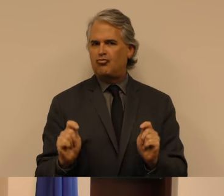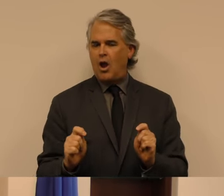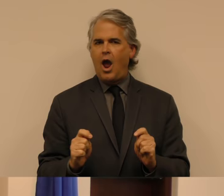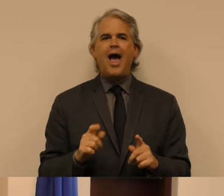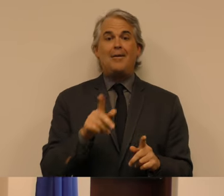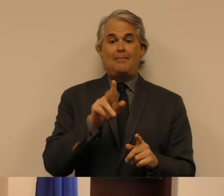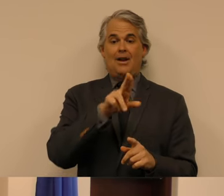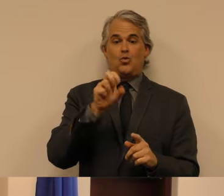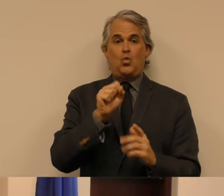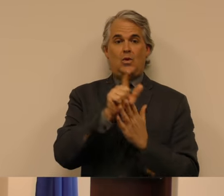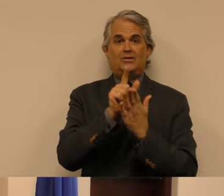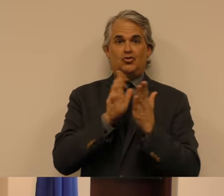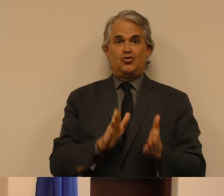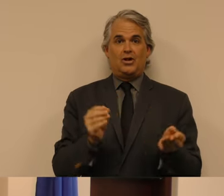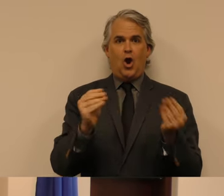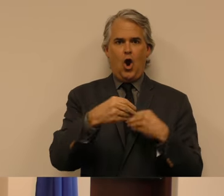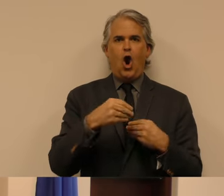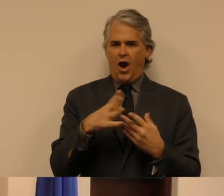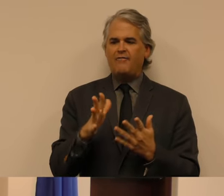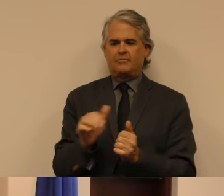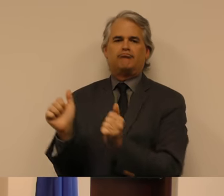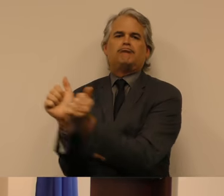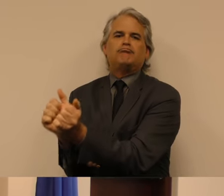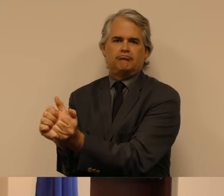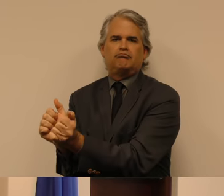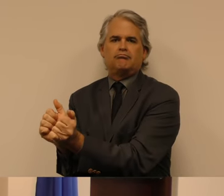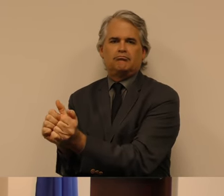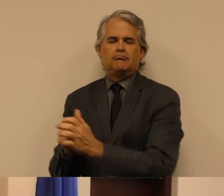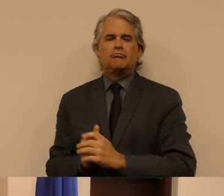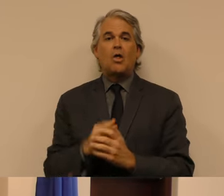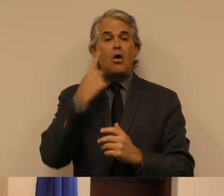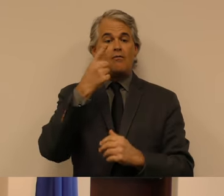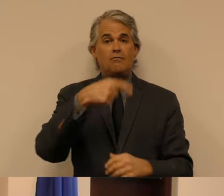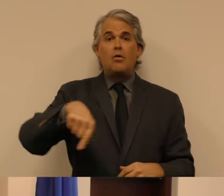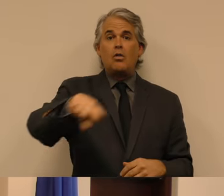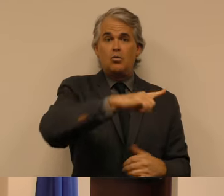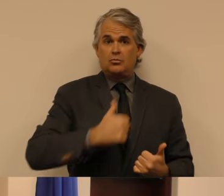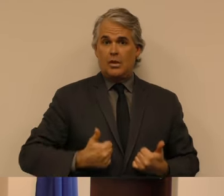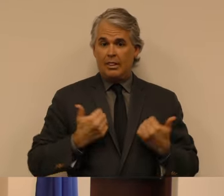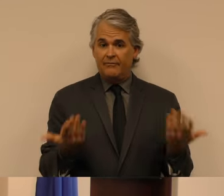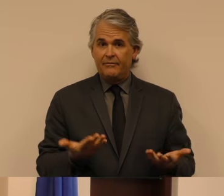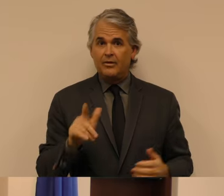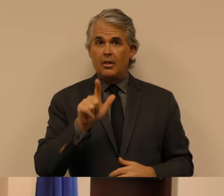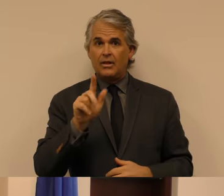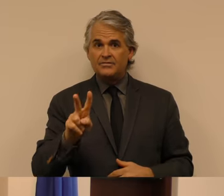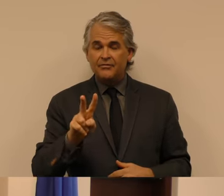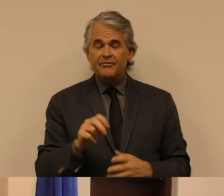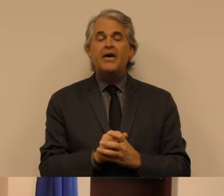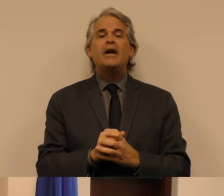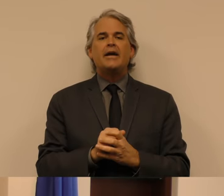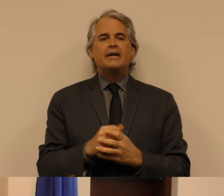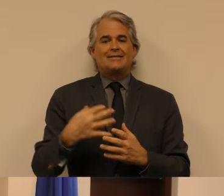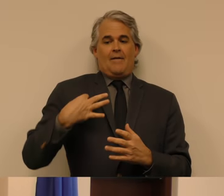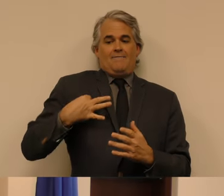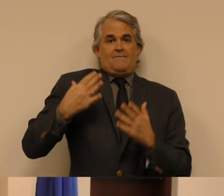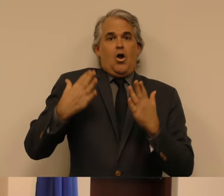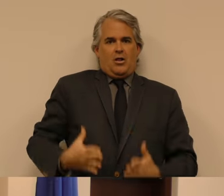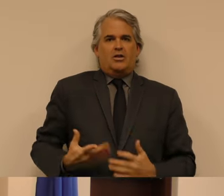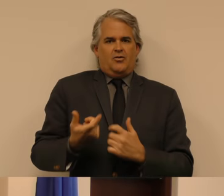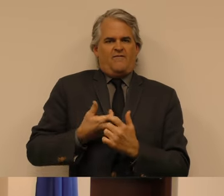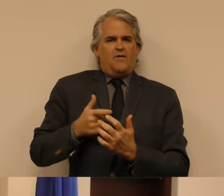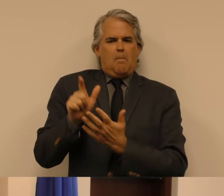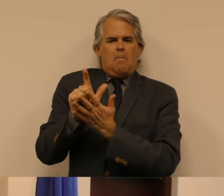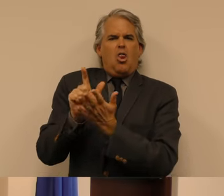in this case. For those of you in Las Vegas, volunteers from our legal community will be present to